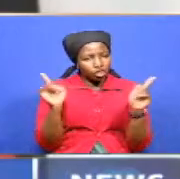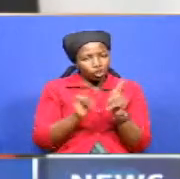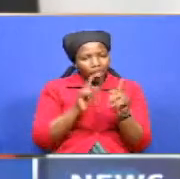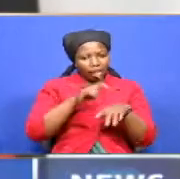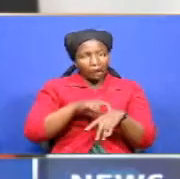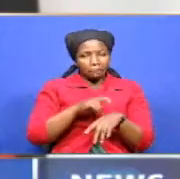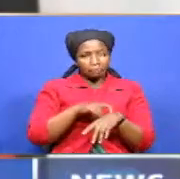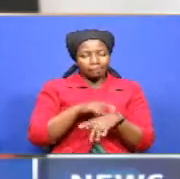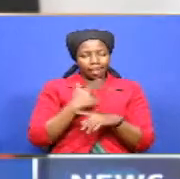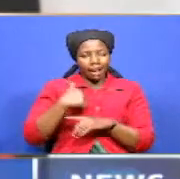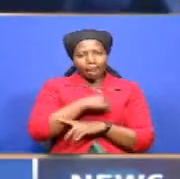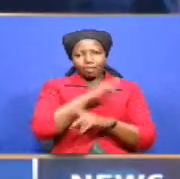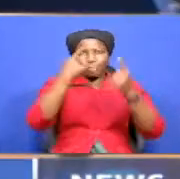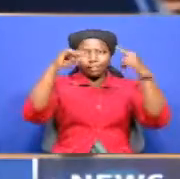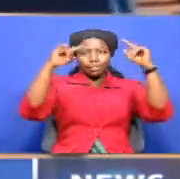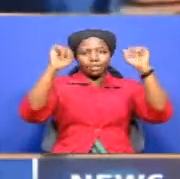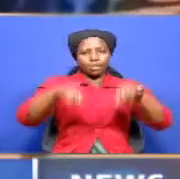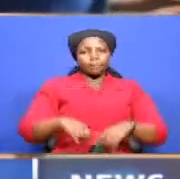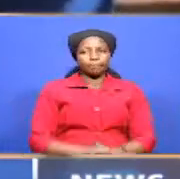we shall succeed.